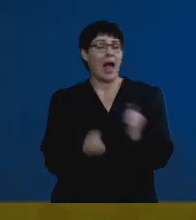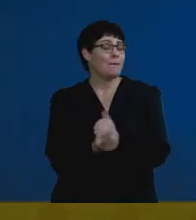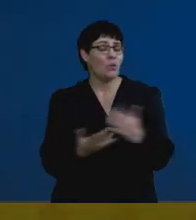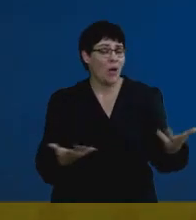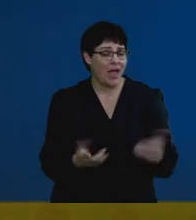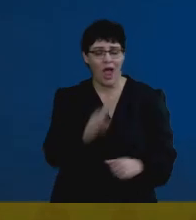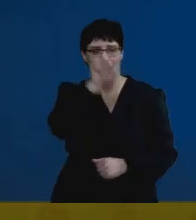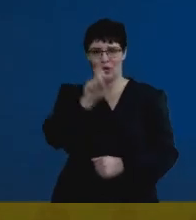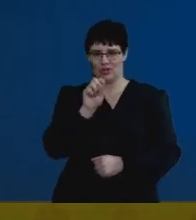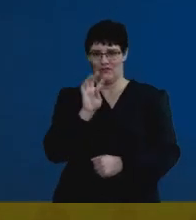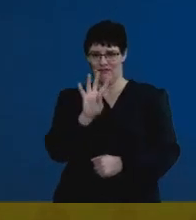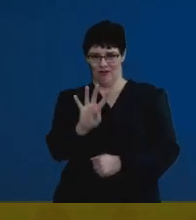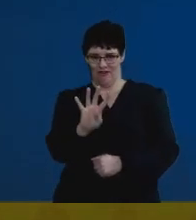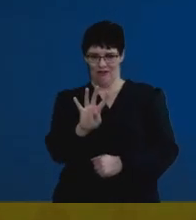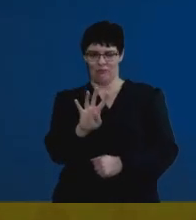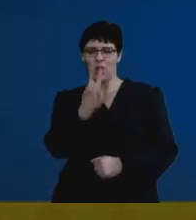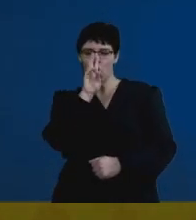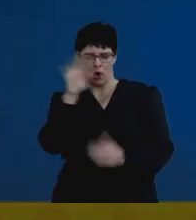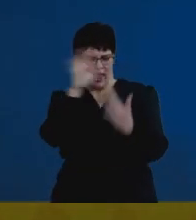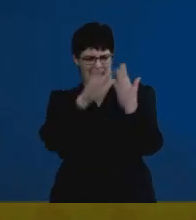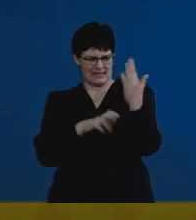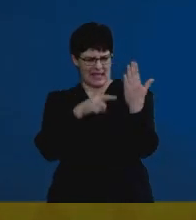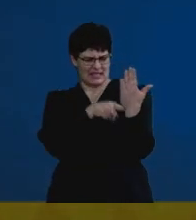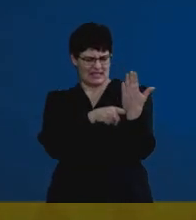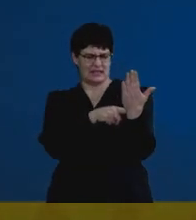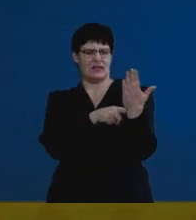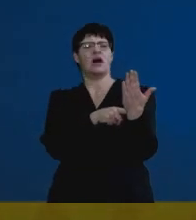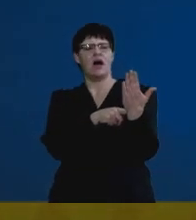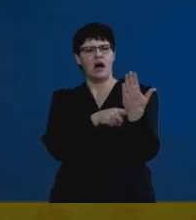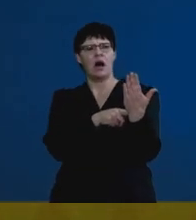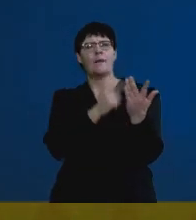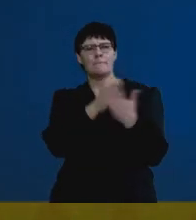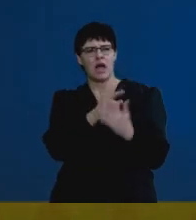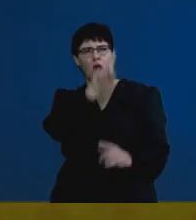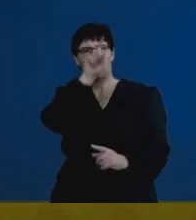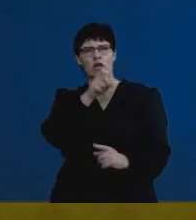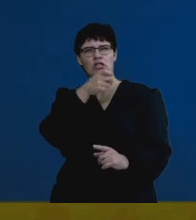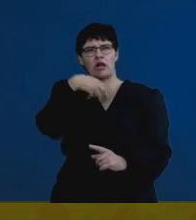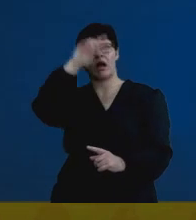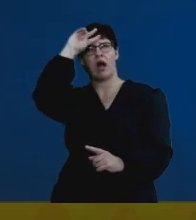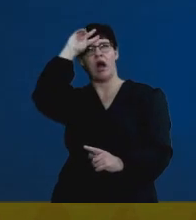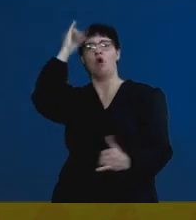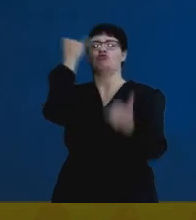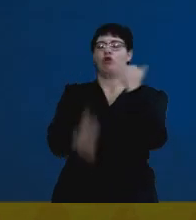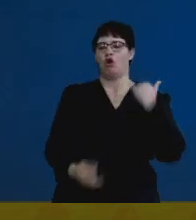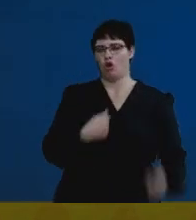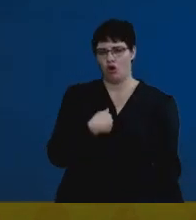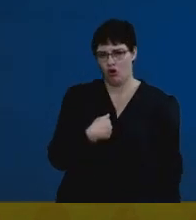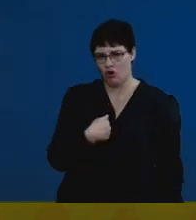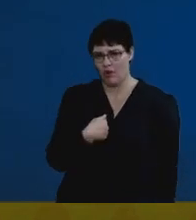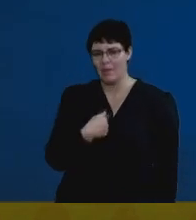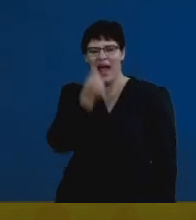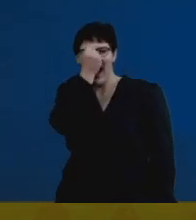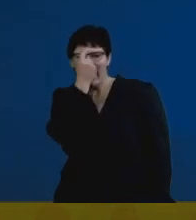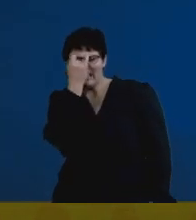When we look at the essay, and we find that learners tend to interpret the question incorrectly. What do I mean by that?